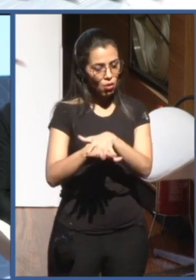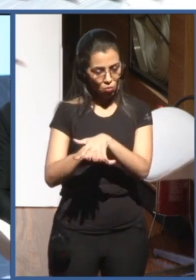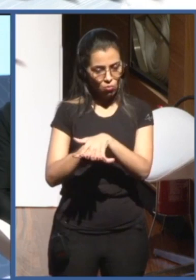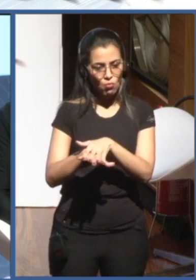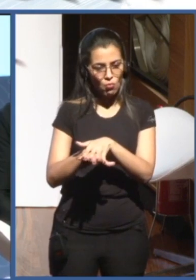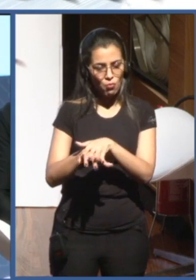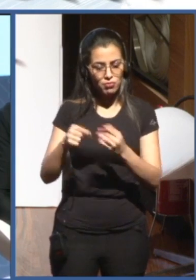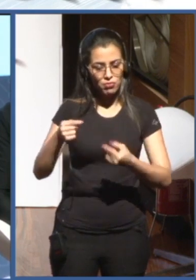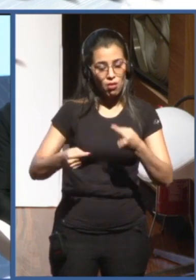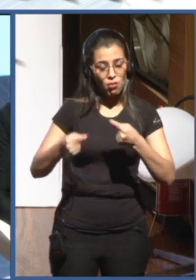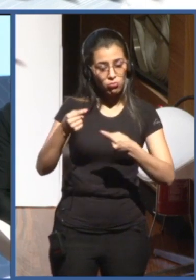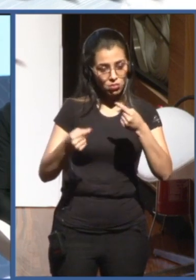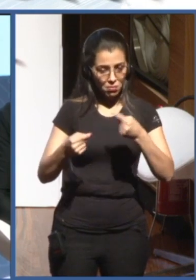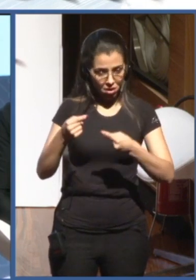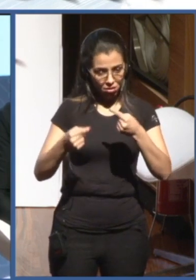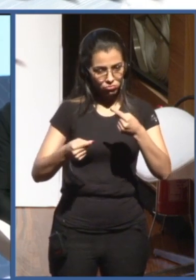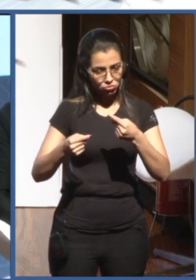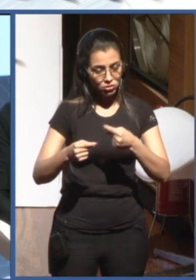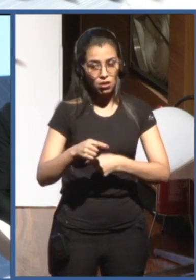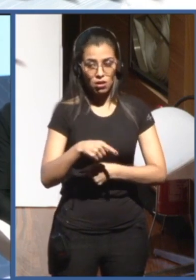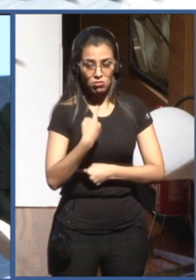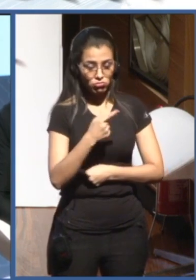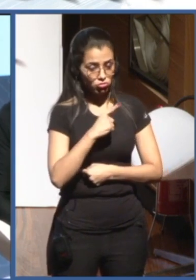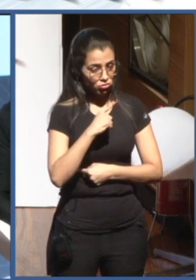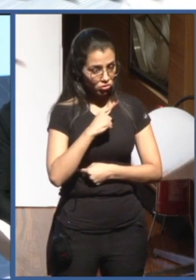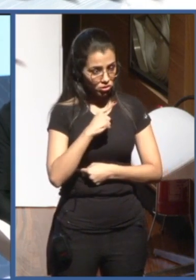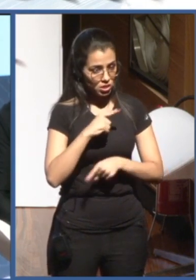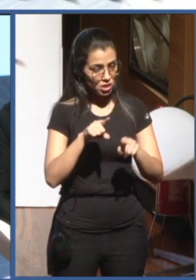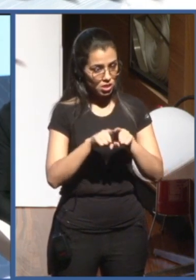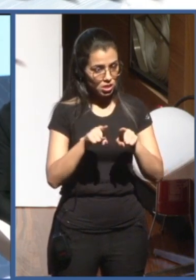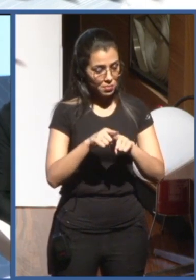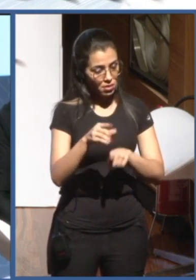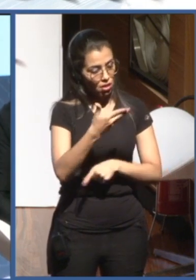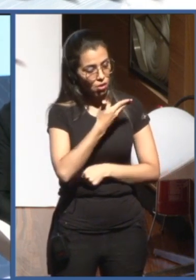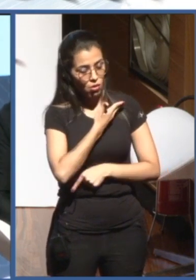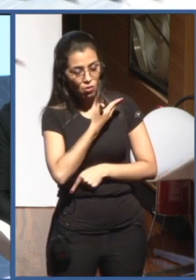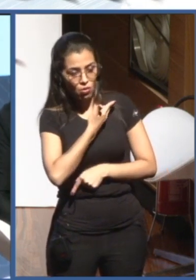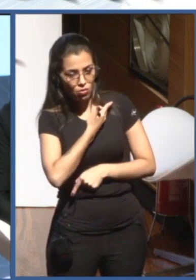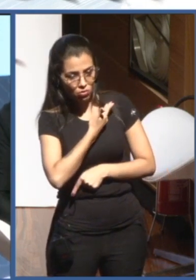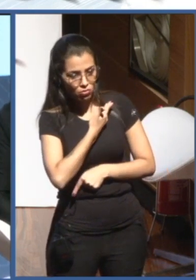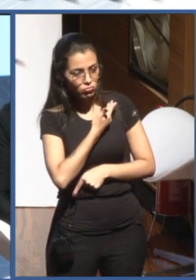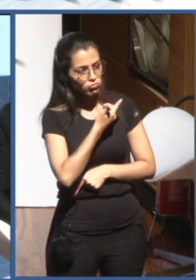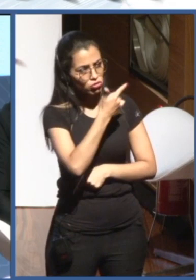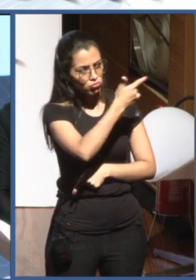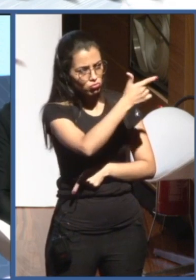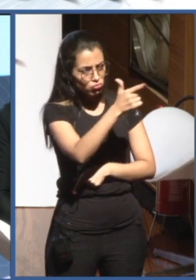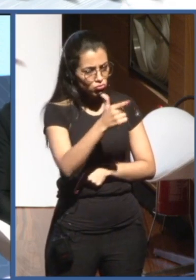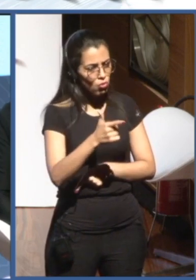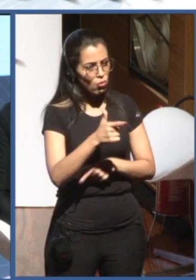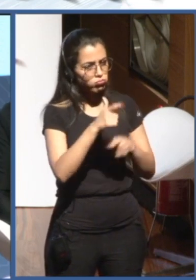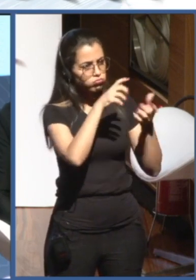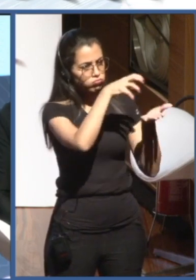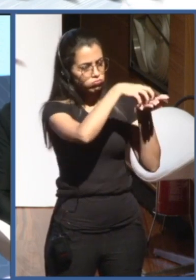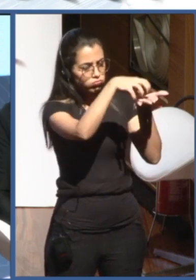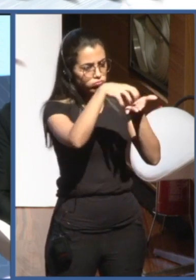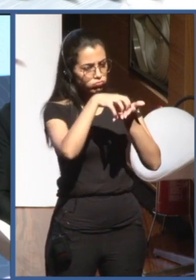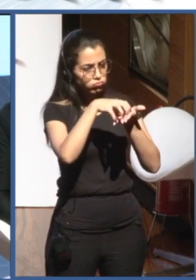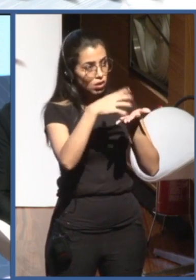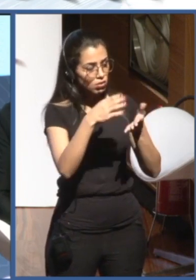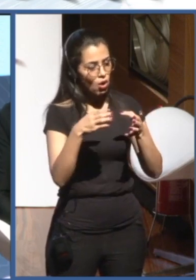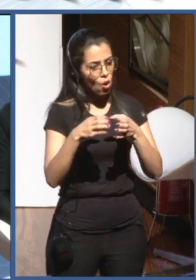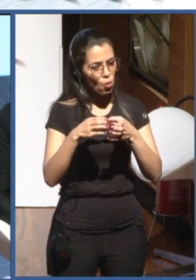had IEEE. We had colleagues from Slovenia as well. So, it was a really rich, diverse group. And I think what that showed